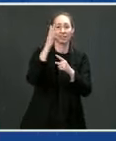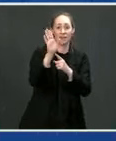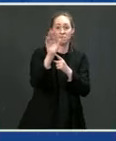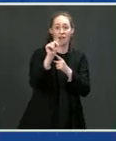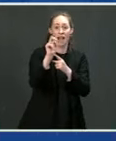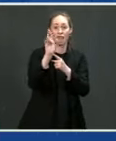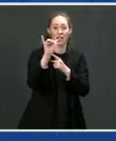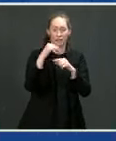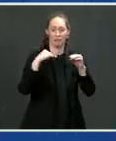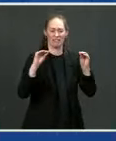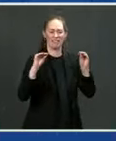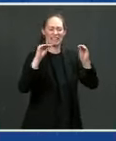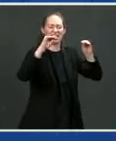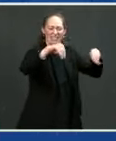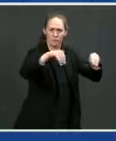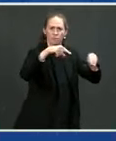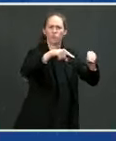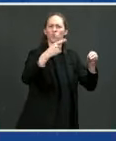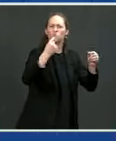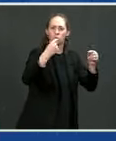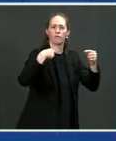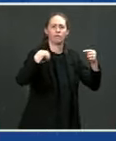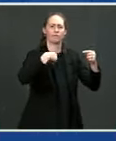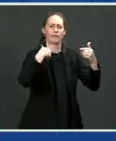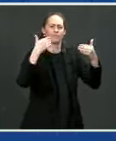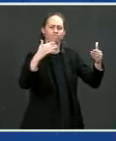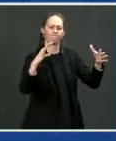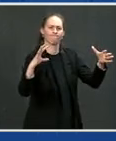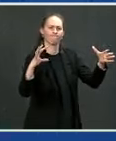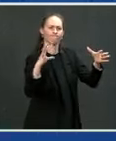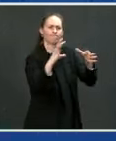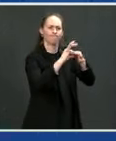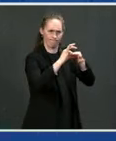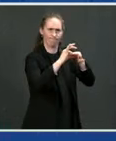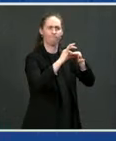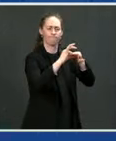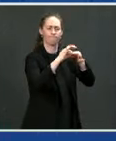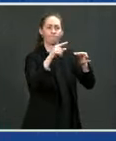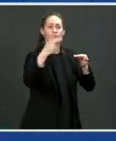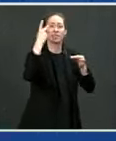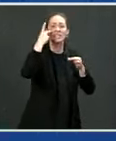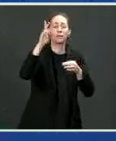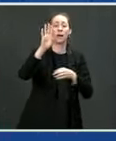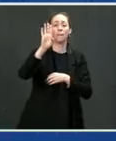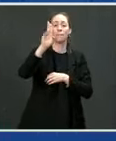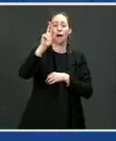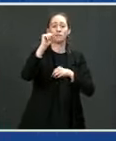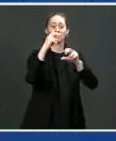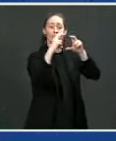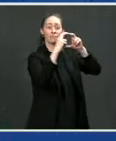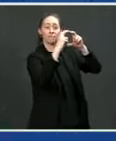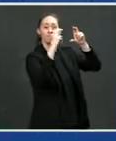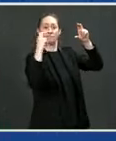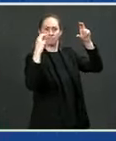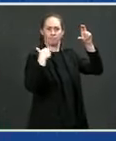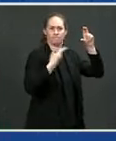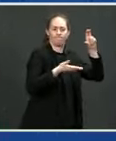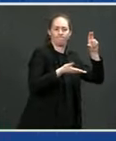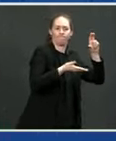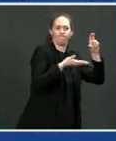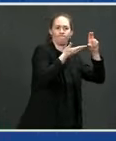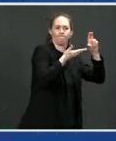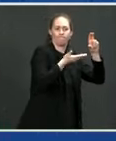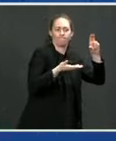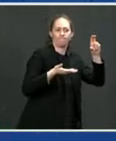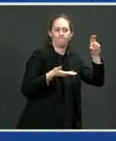and it's a good thing that the batteries are on the underbody of the bus because it creates a better lower center of gravity and